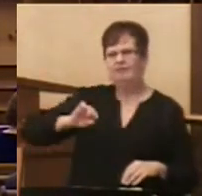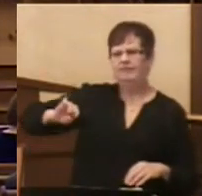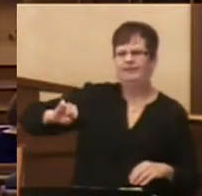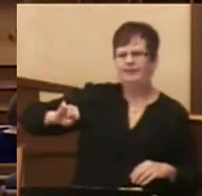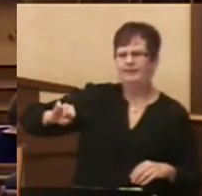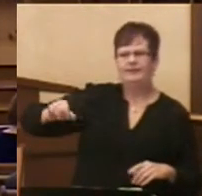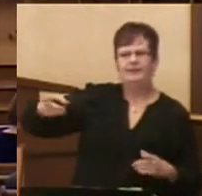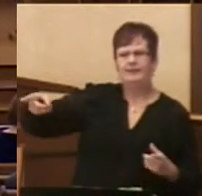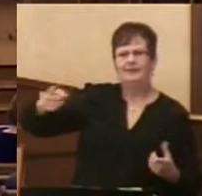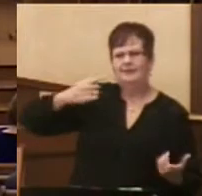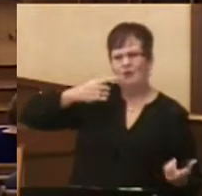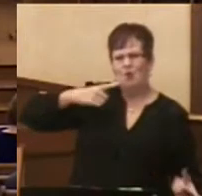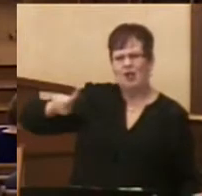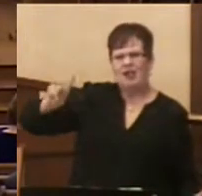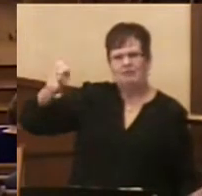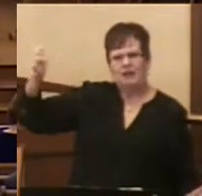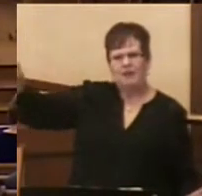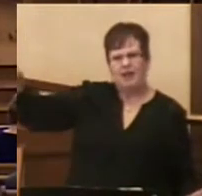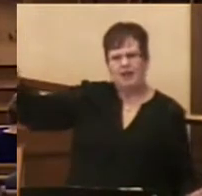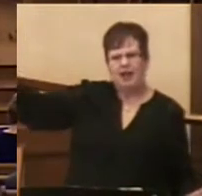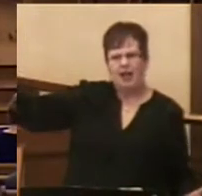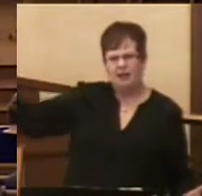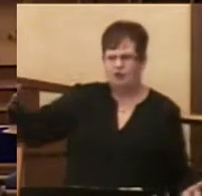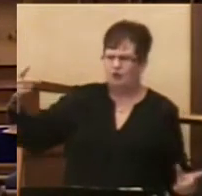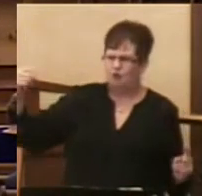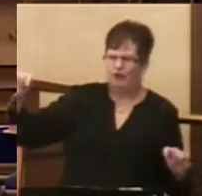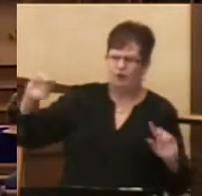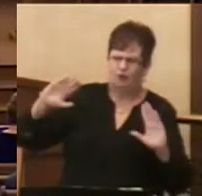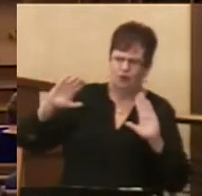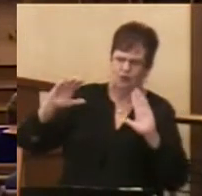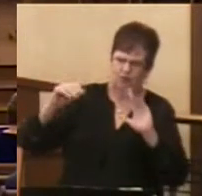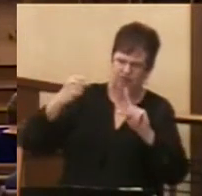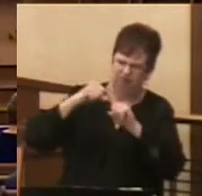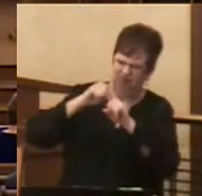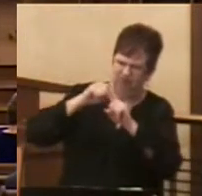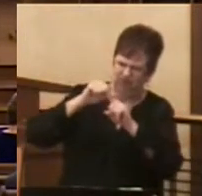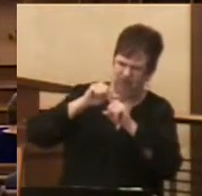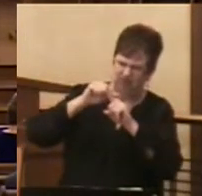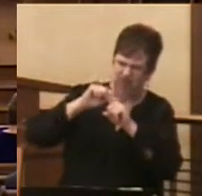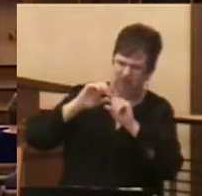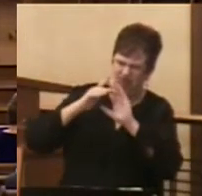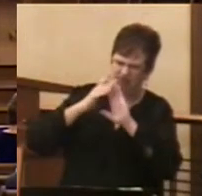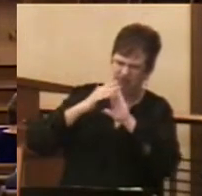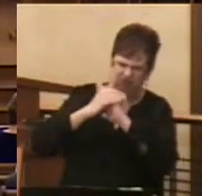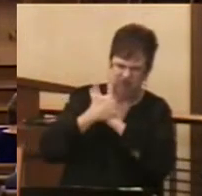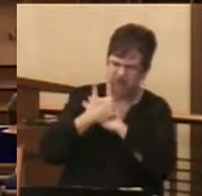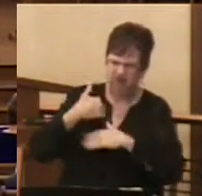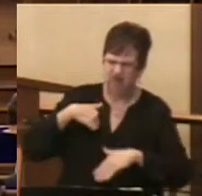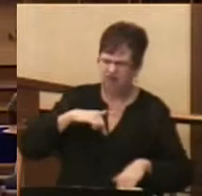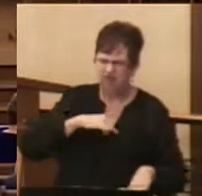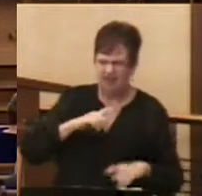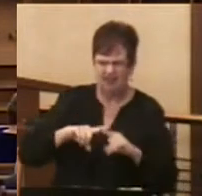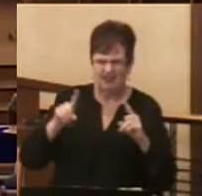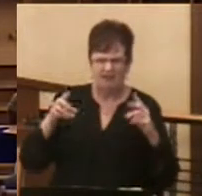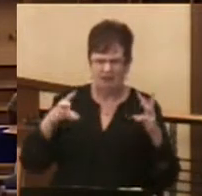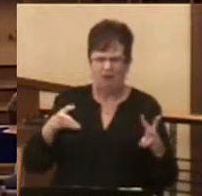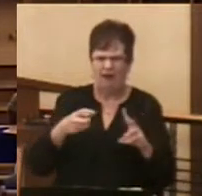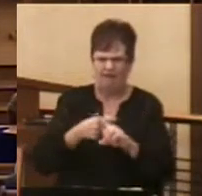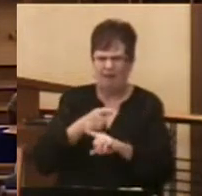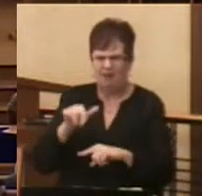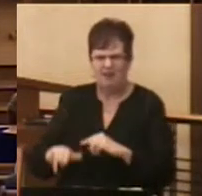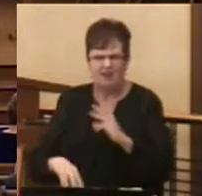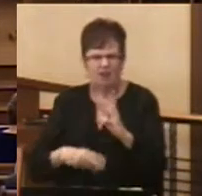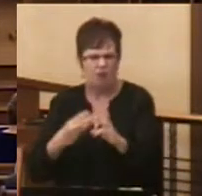something else, who by deceit or trickery would have us believe that there is a different way out of this world